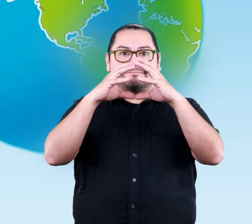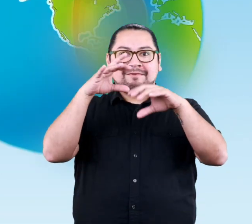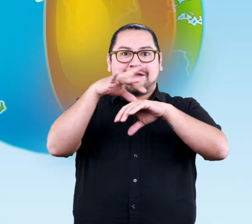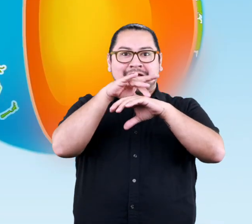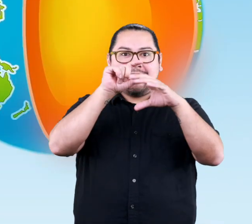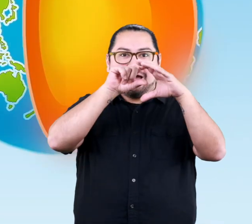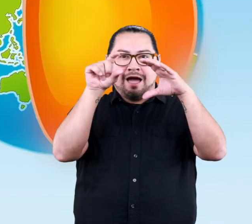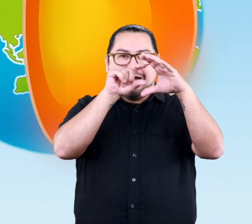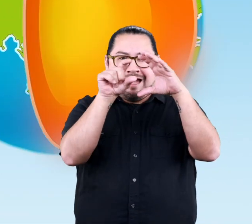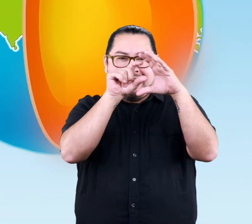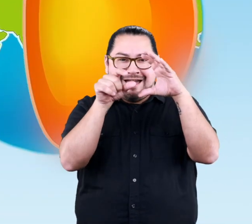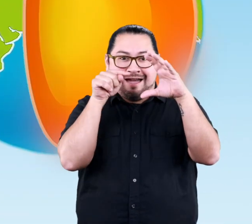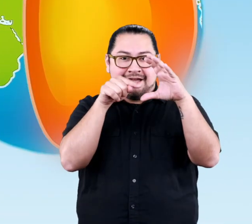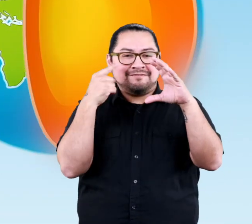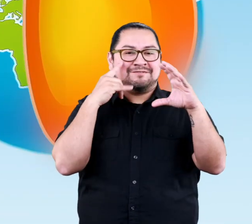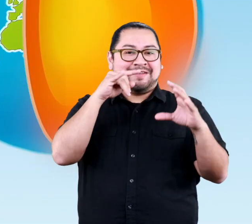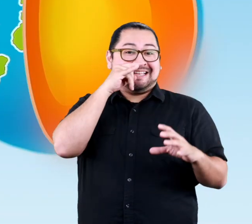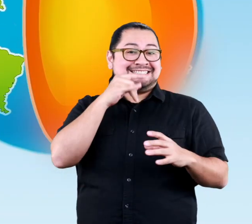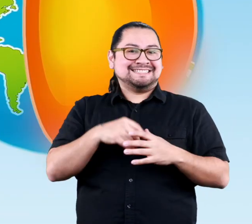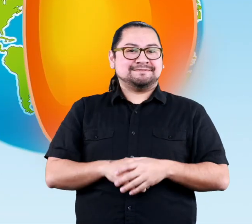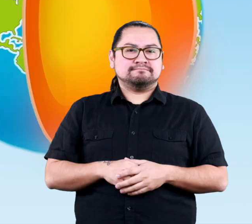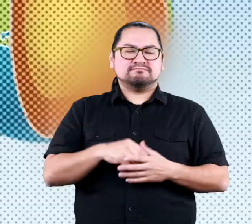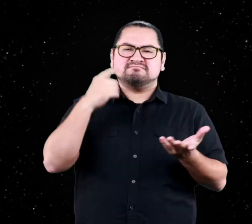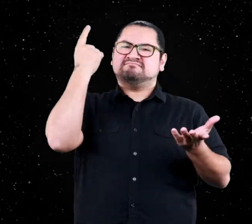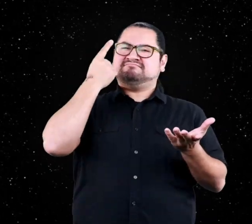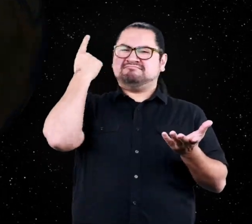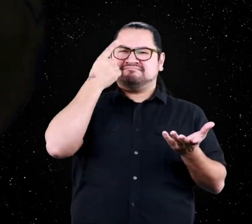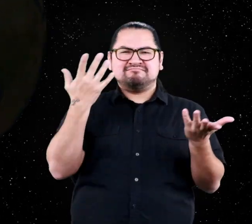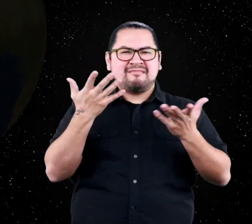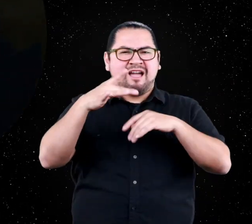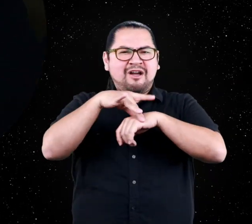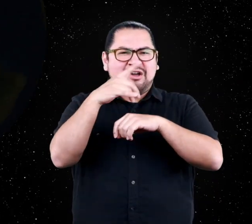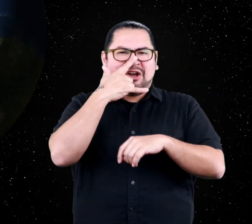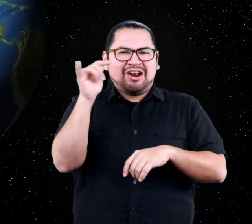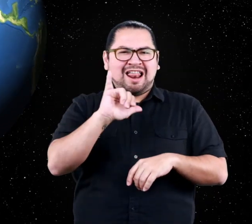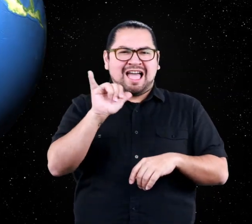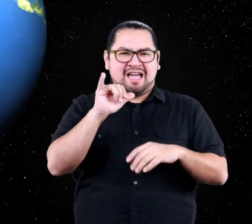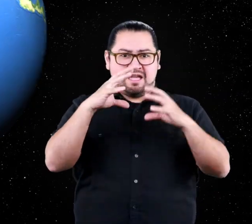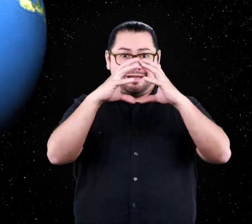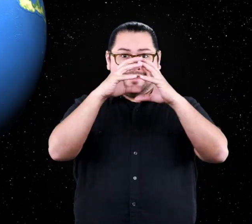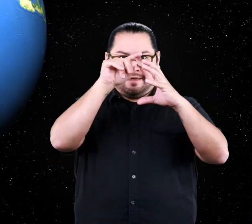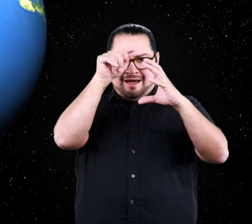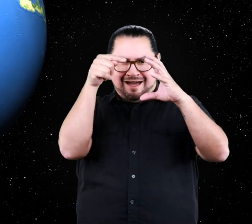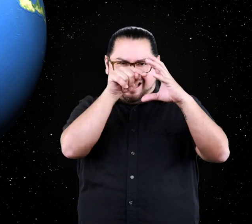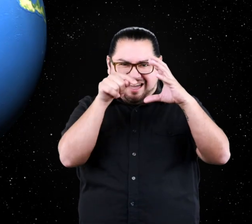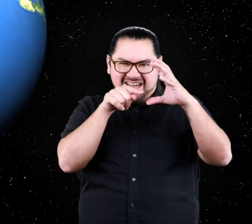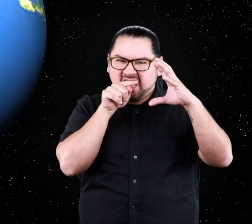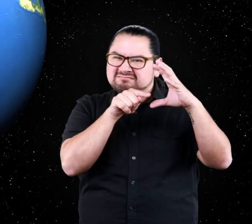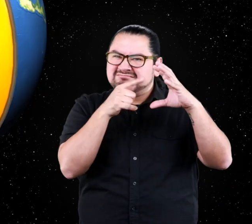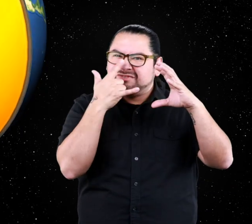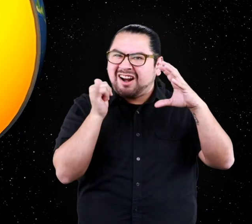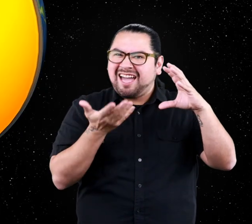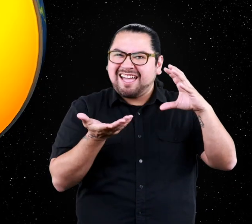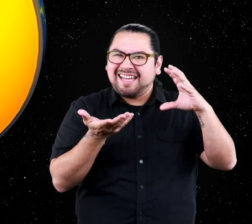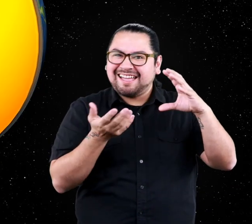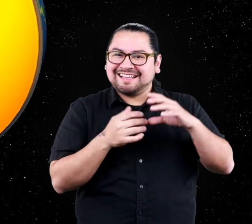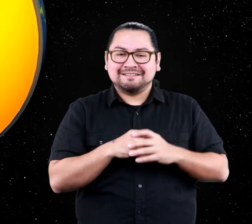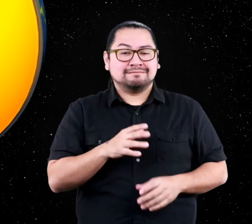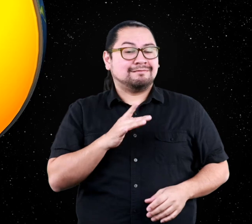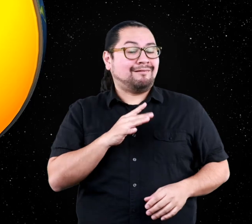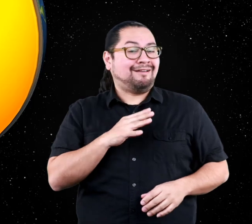Layers of the Earth for Kids Have you ever thought about what the earth looks like beneath the surface?